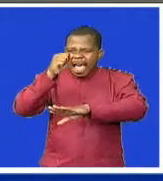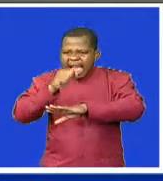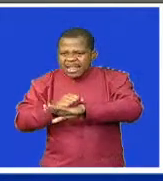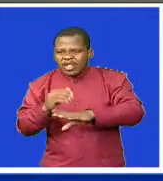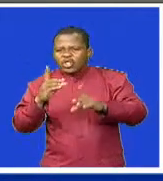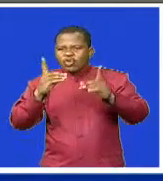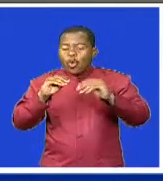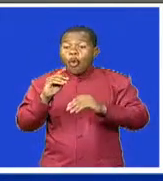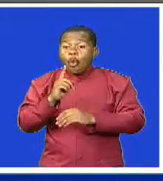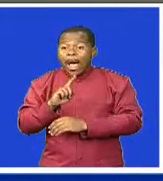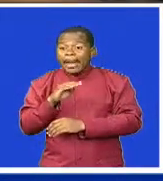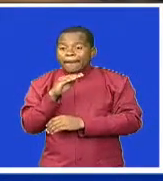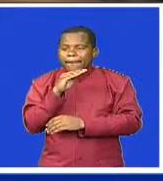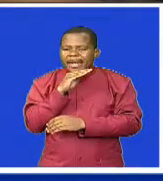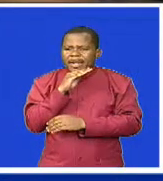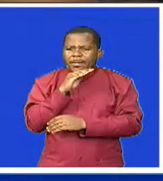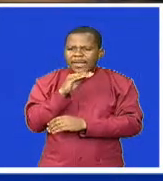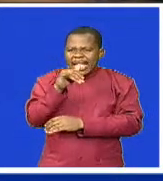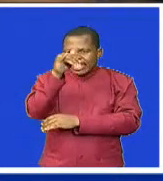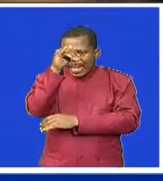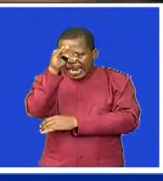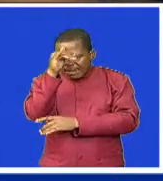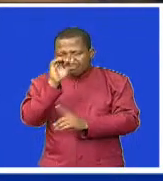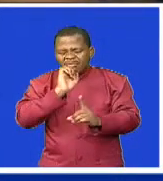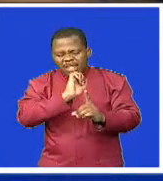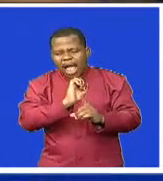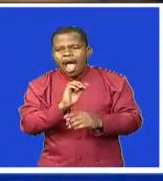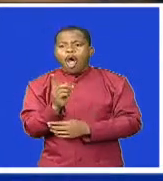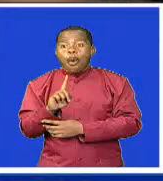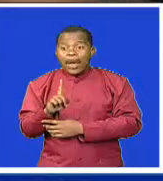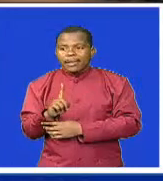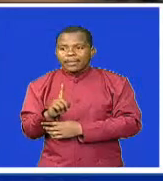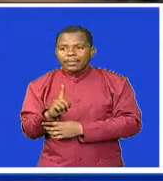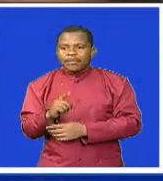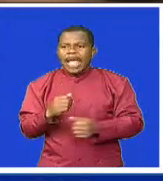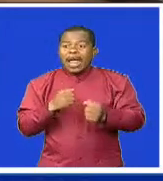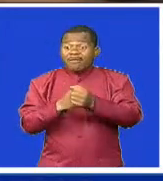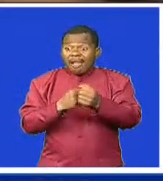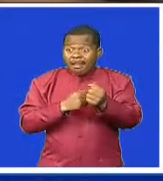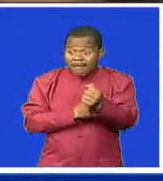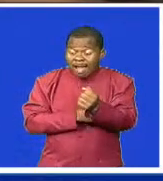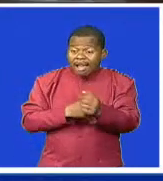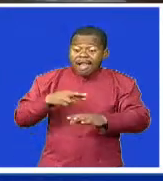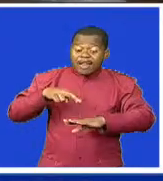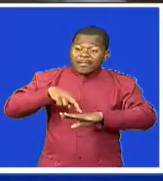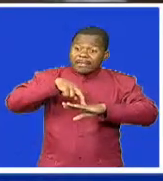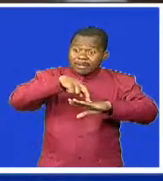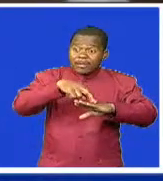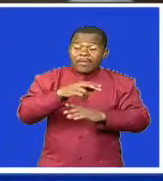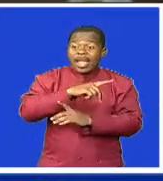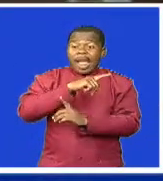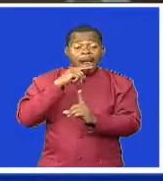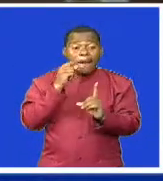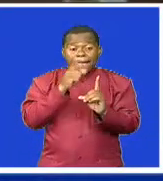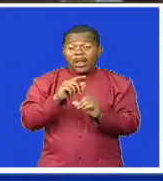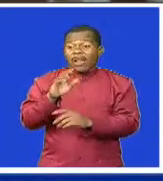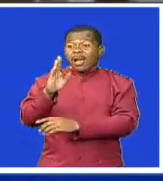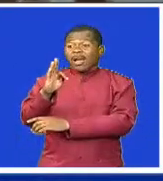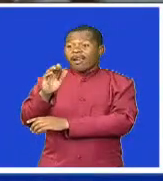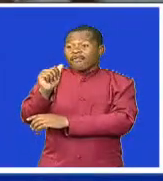what they are capable of doing. Speaking on behalf of sponsors, Mfusele Lofagudze says the JA competition